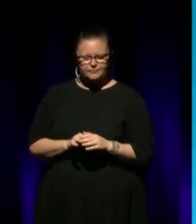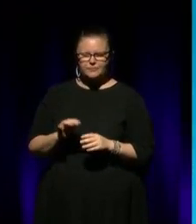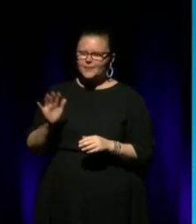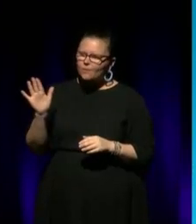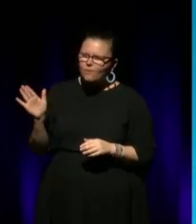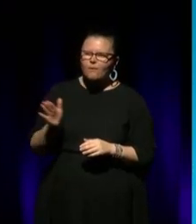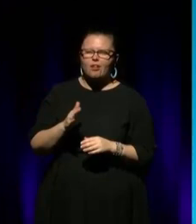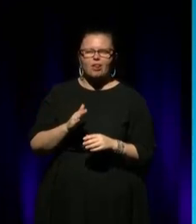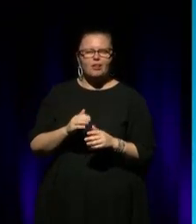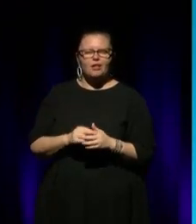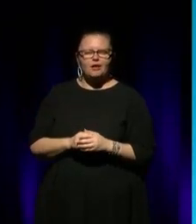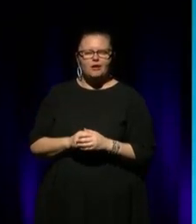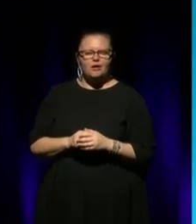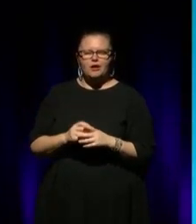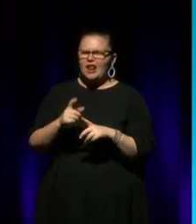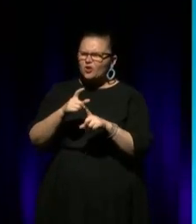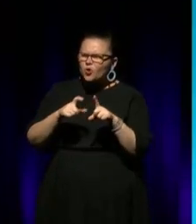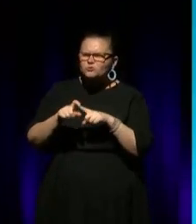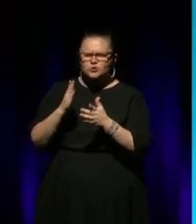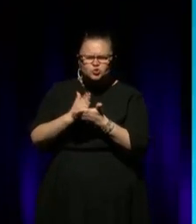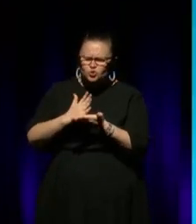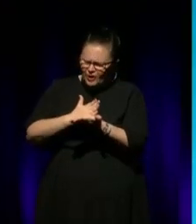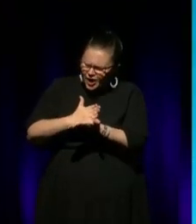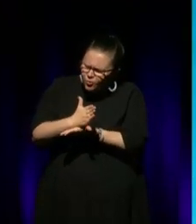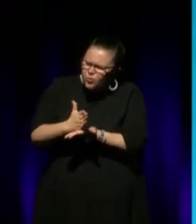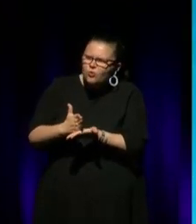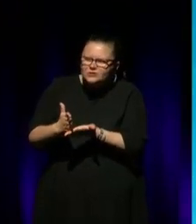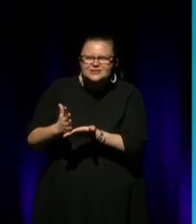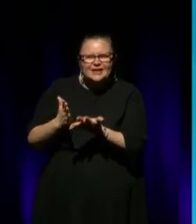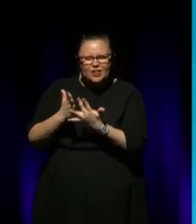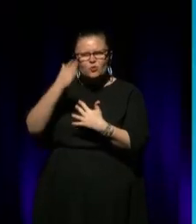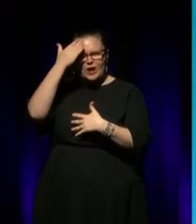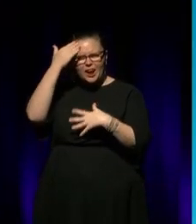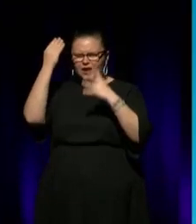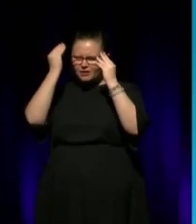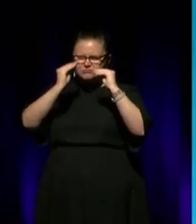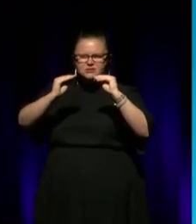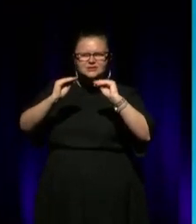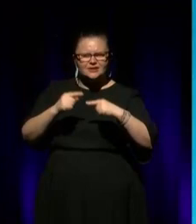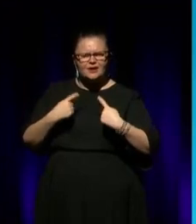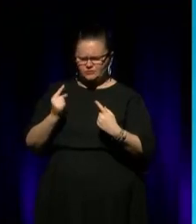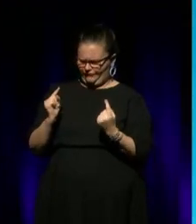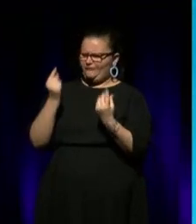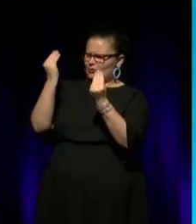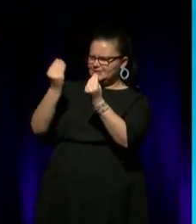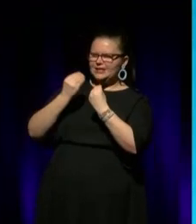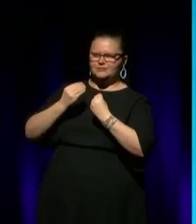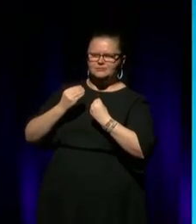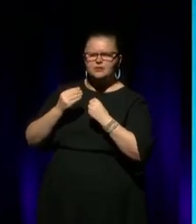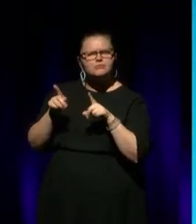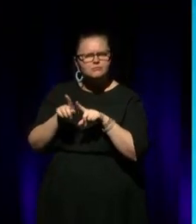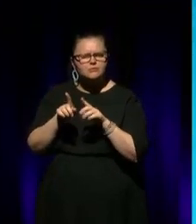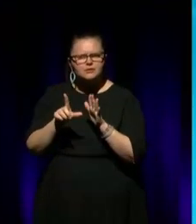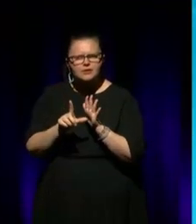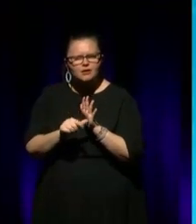generosity that were coming through teachers. They were my first teachers and elders. And then at the same time, you